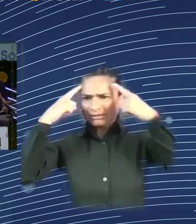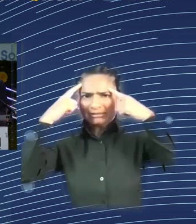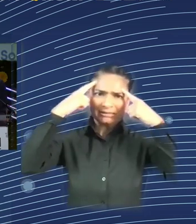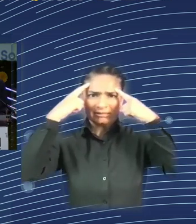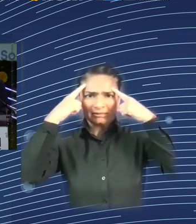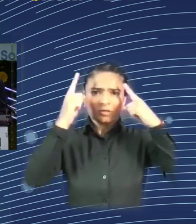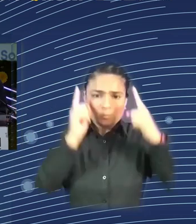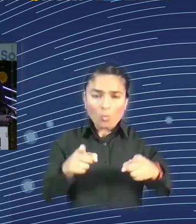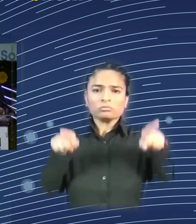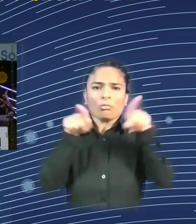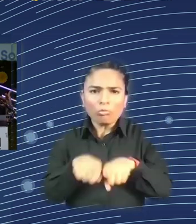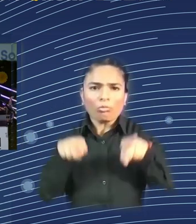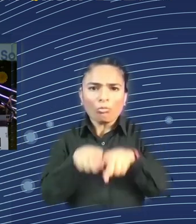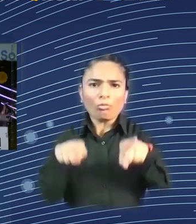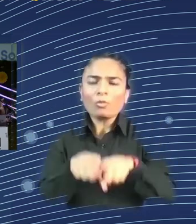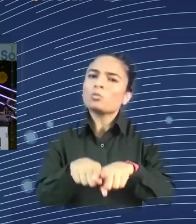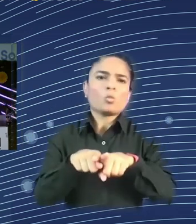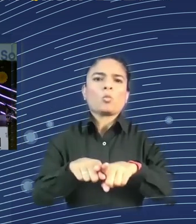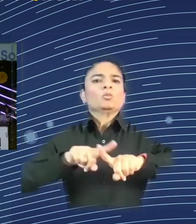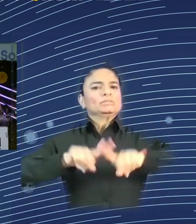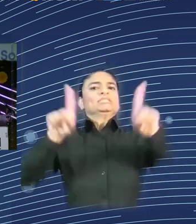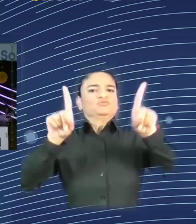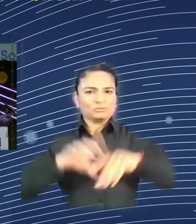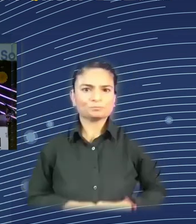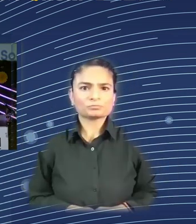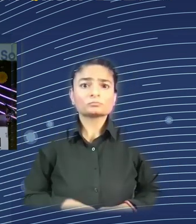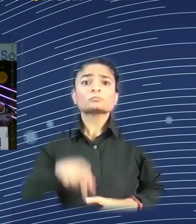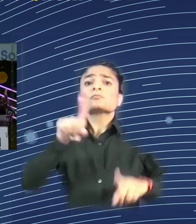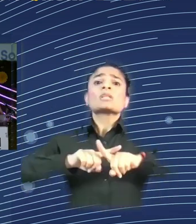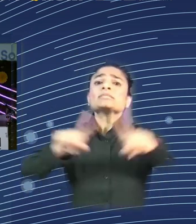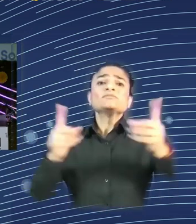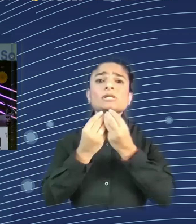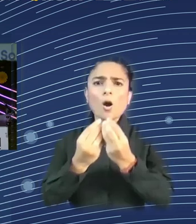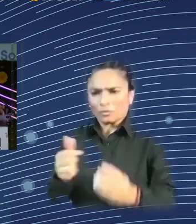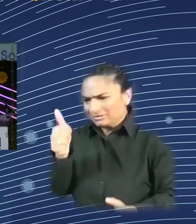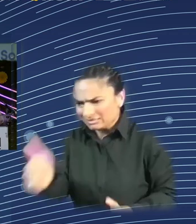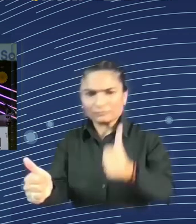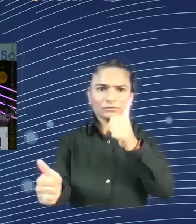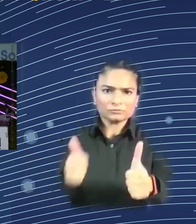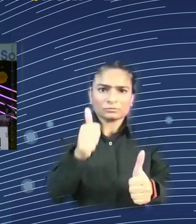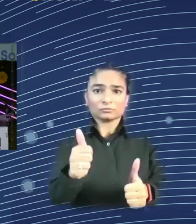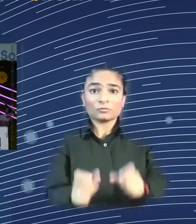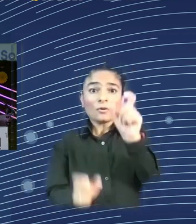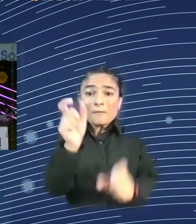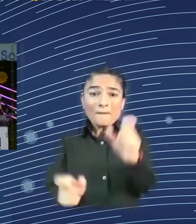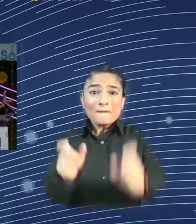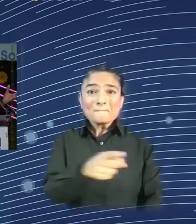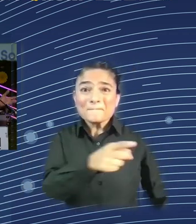who are most influential and they have most of the money will not necessarily choose